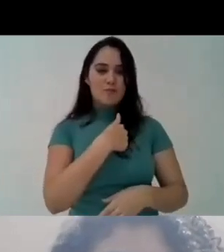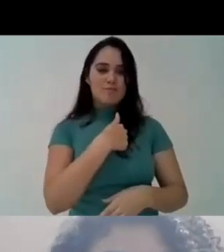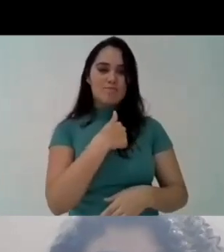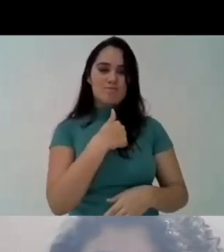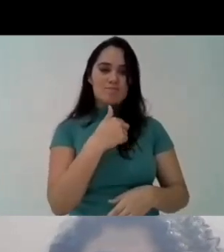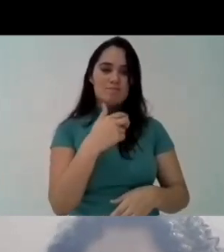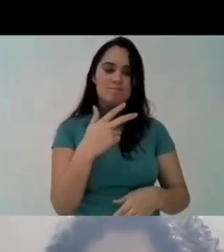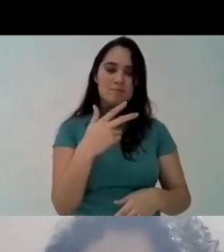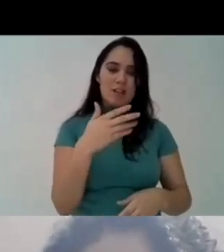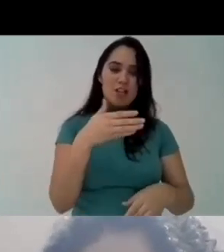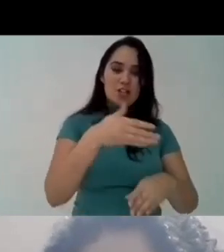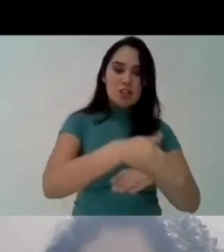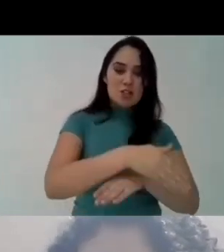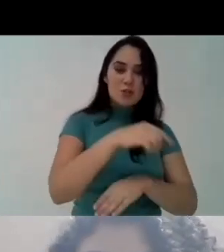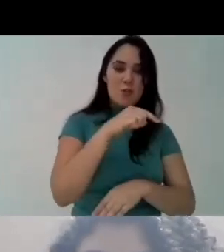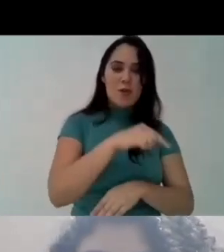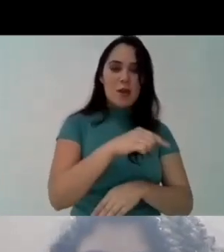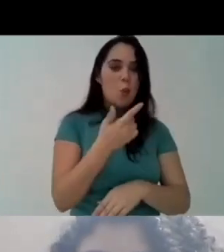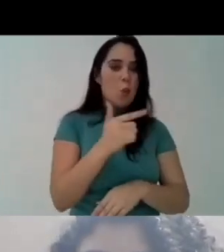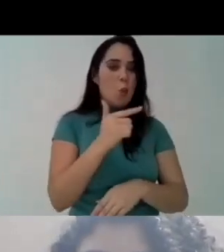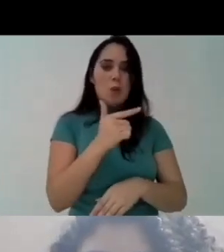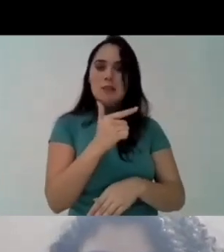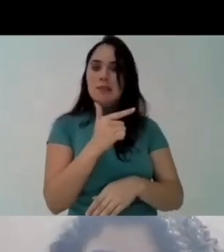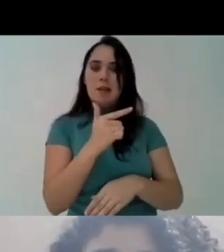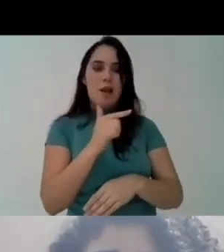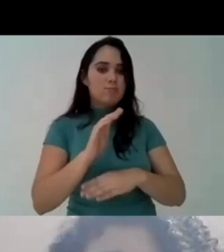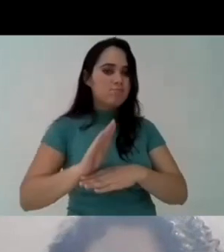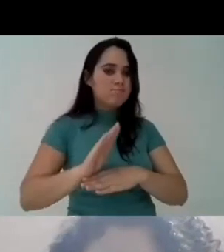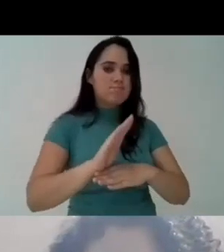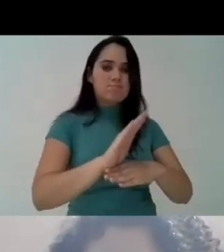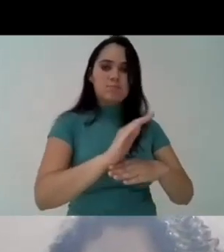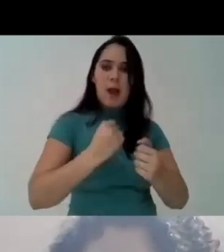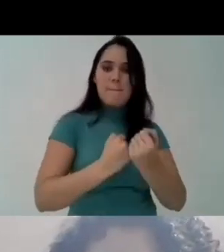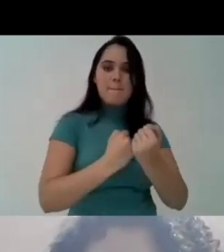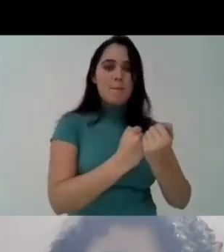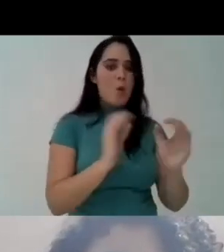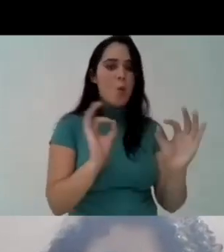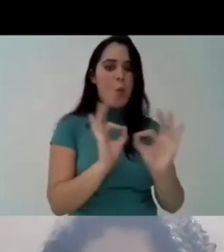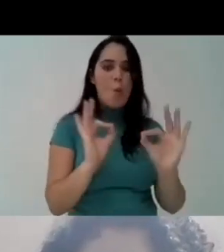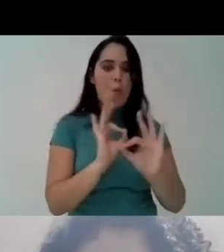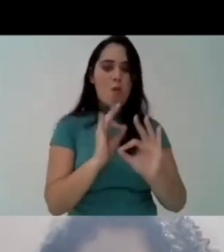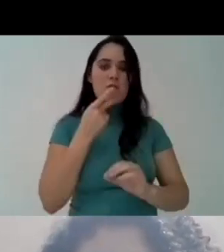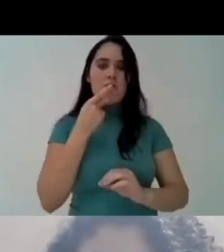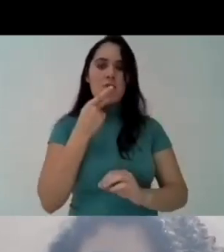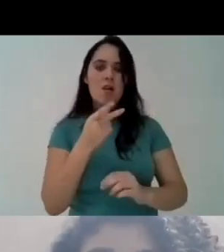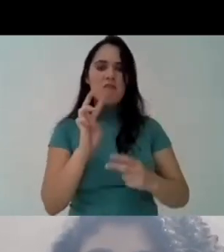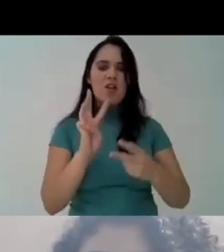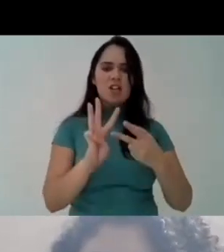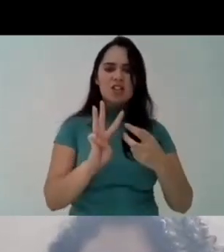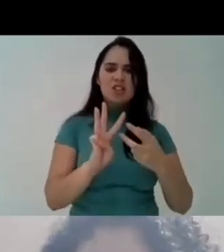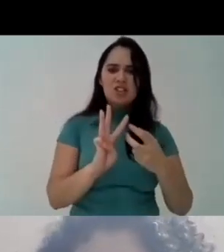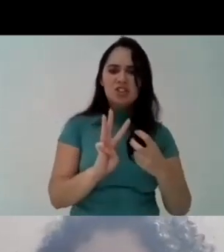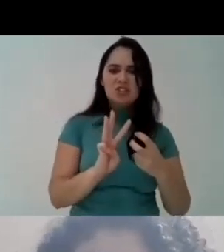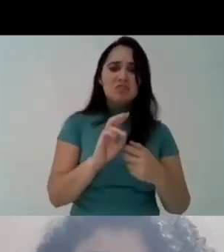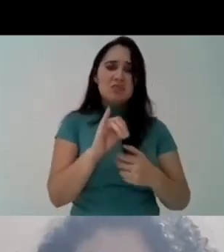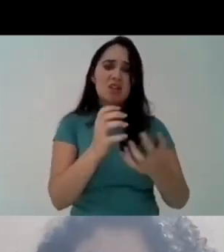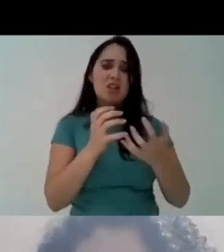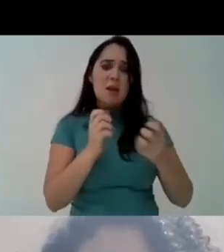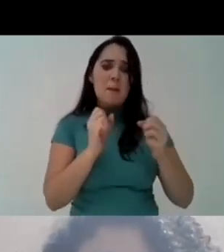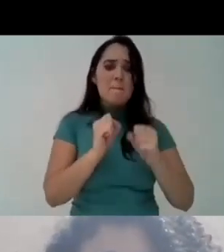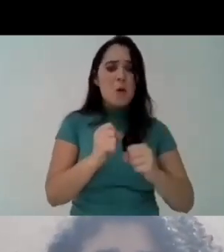we have a network of brazilian brazilian indigenous movement